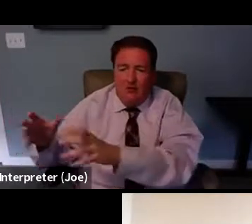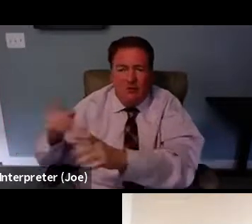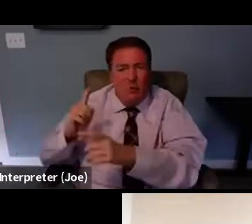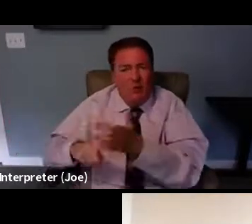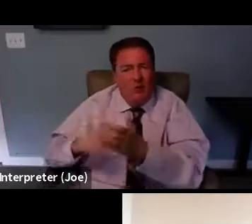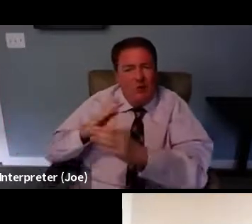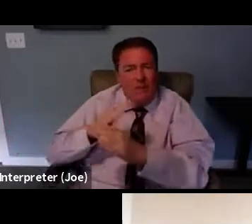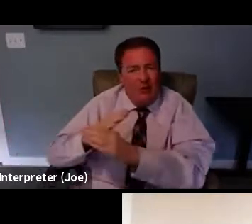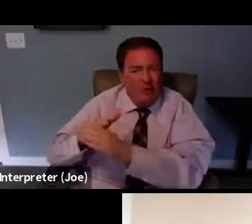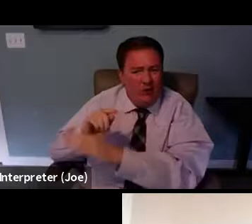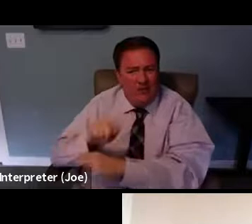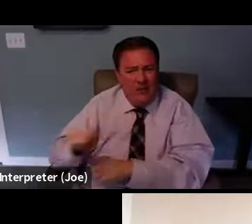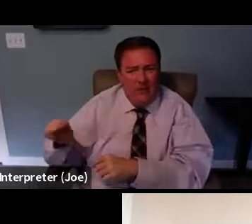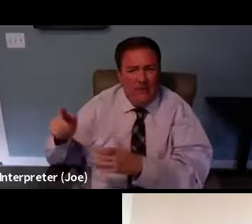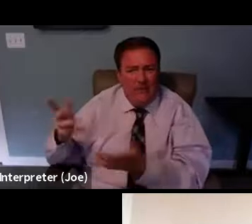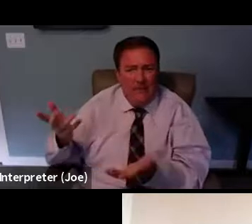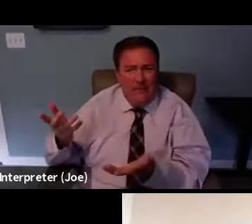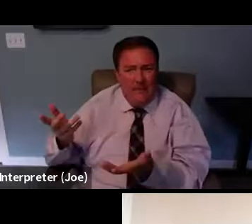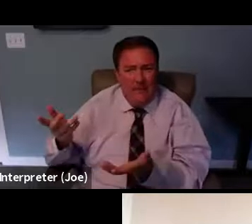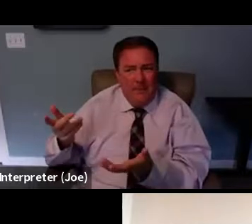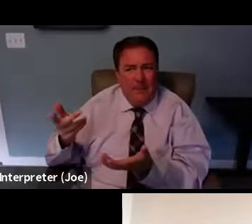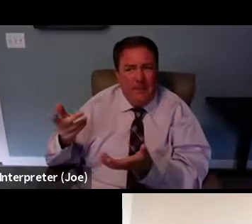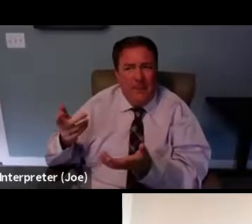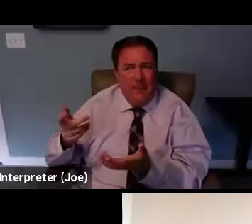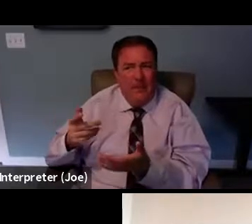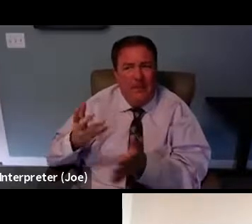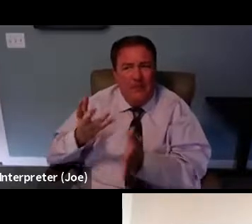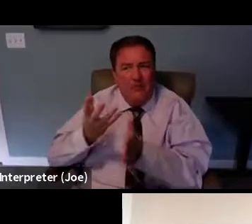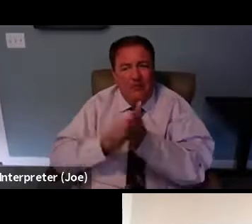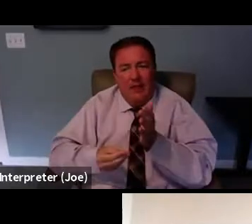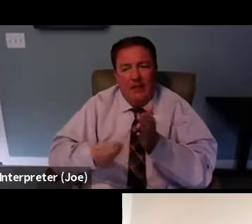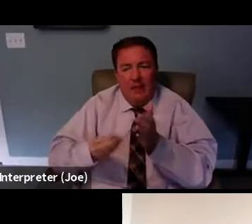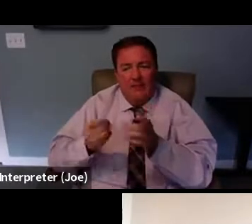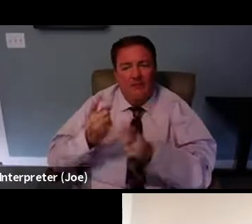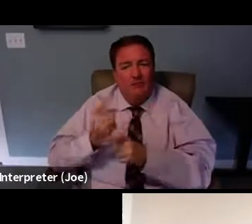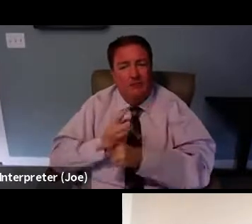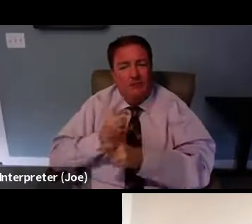are people seeing outside of the traditional access to, lack of access to healthcare?